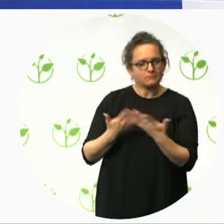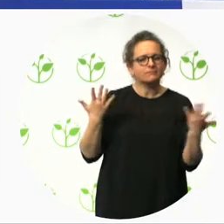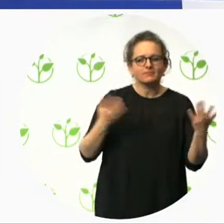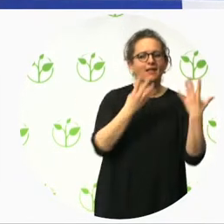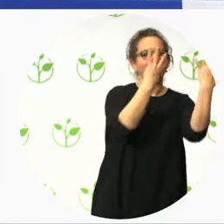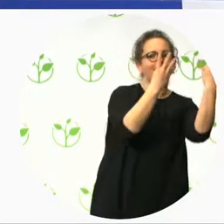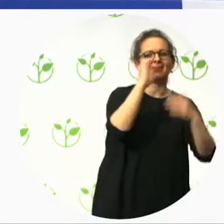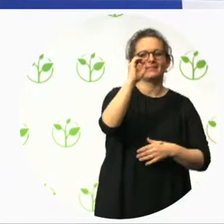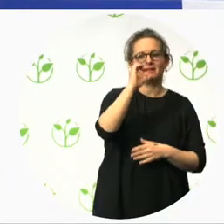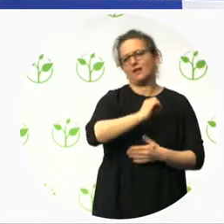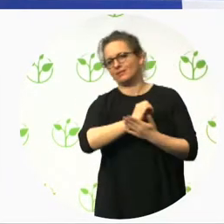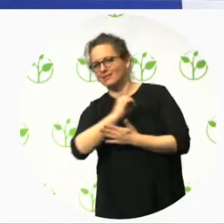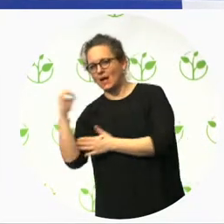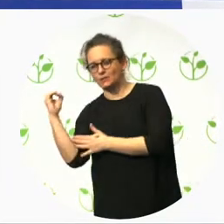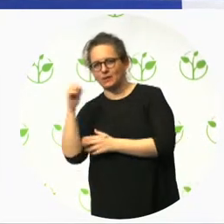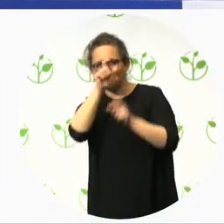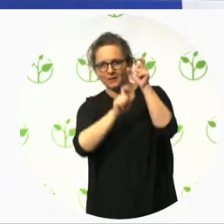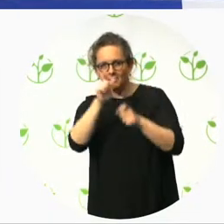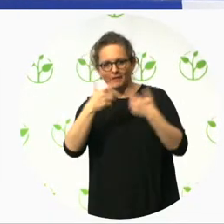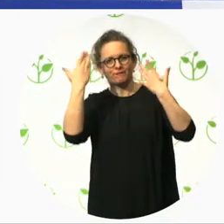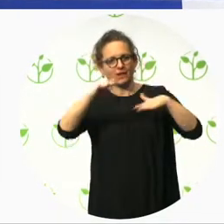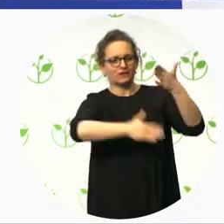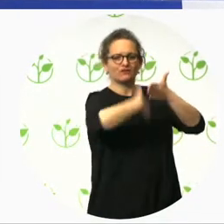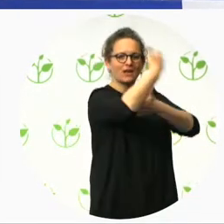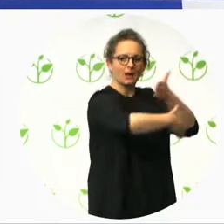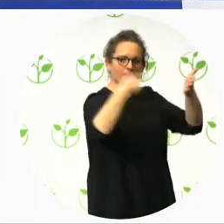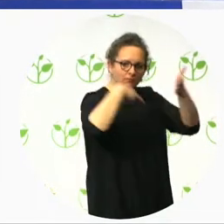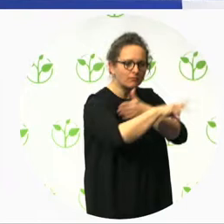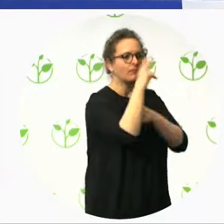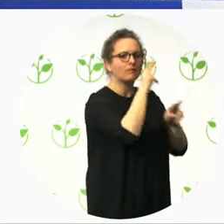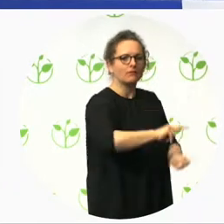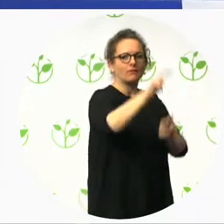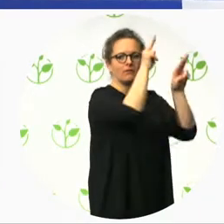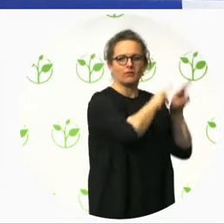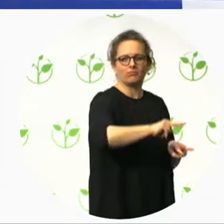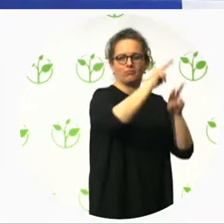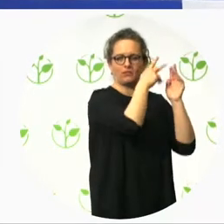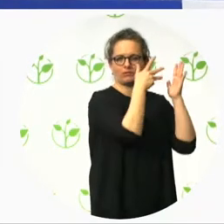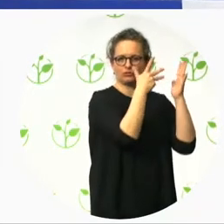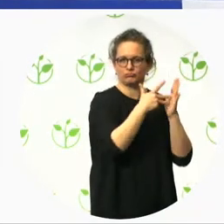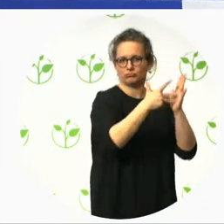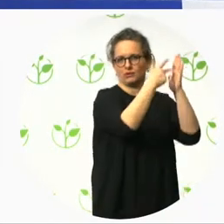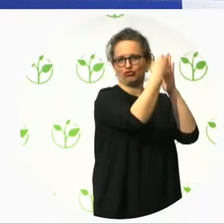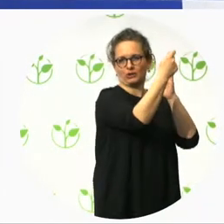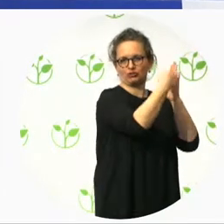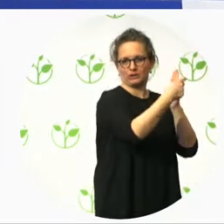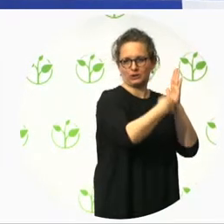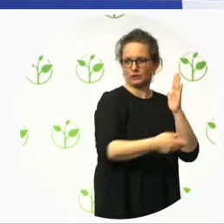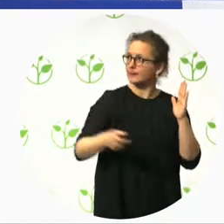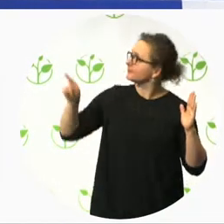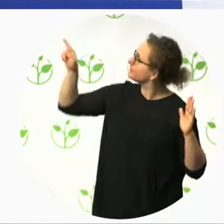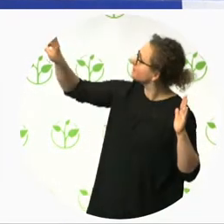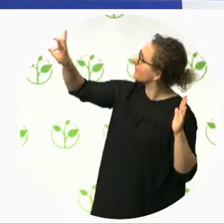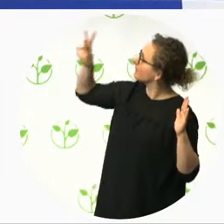For many companies in Austria, the legislation regarding obligatory accessibility